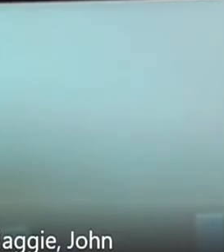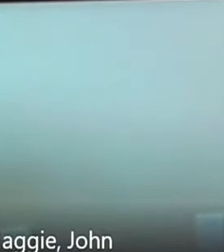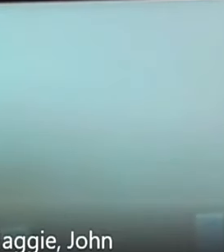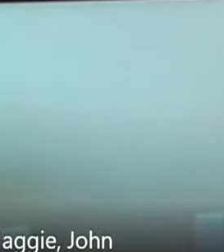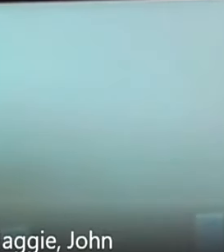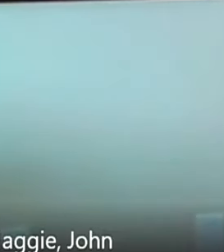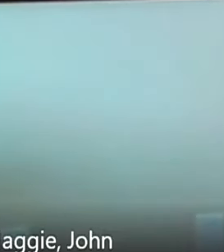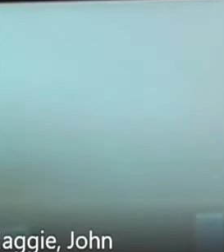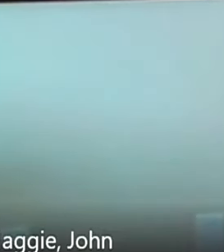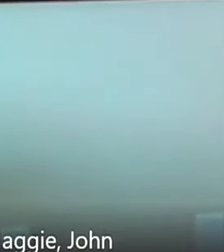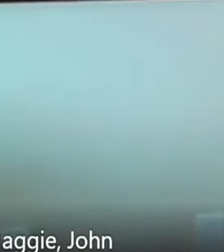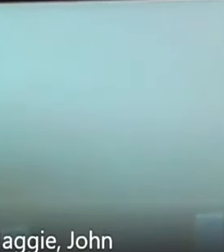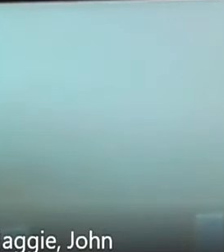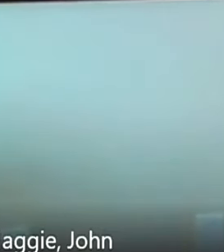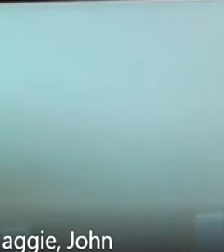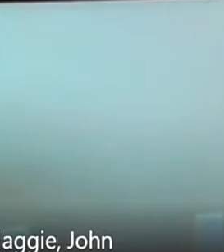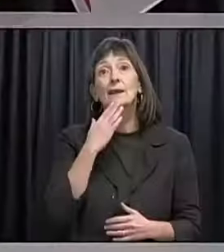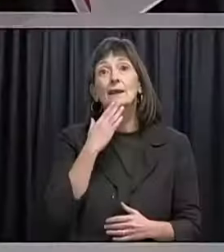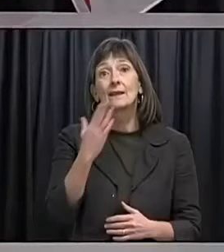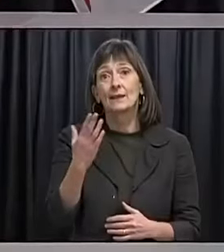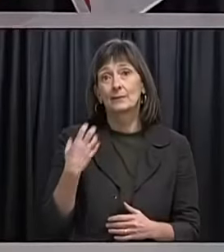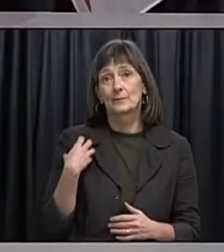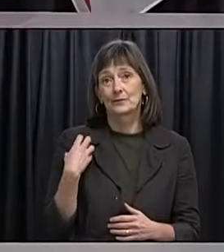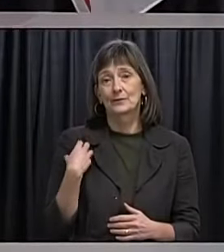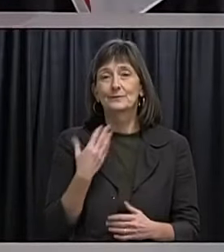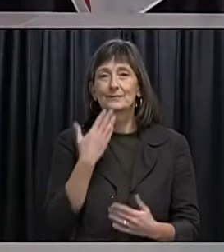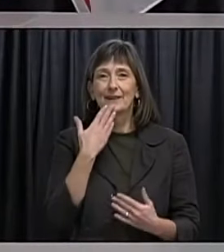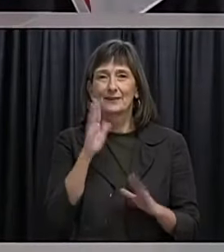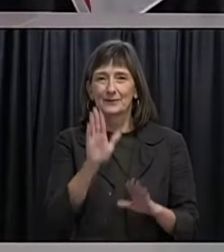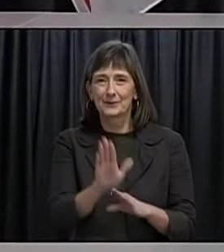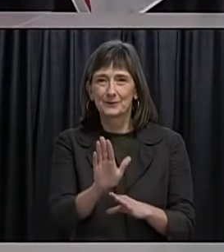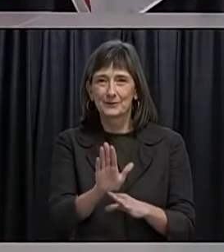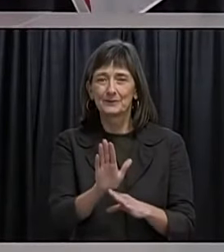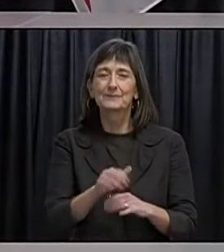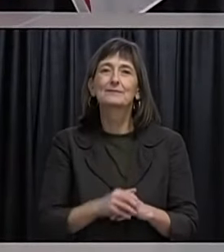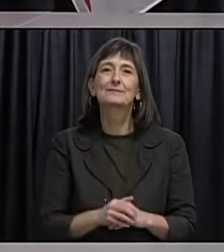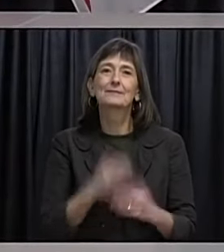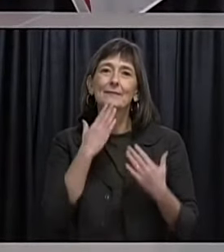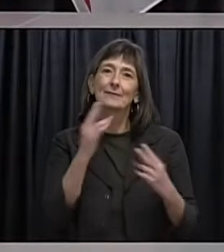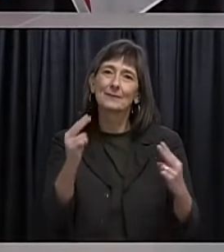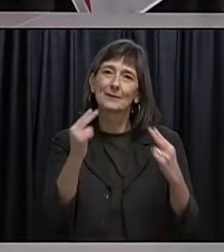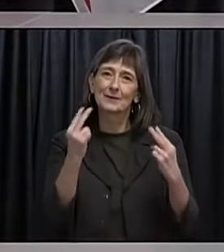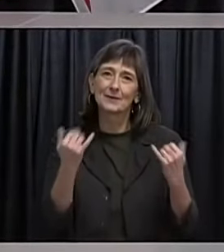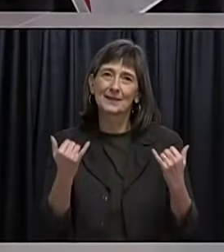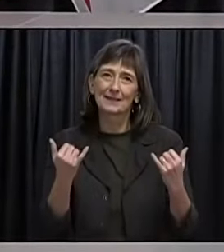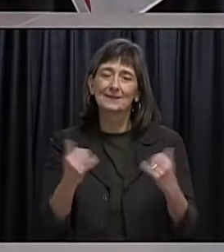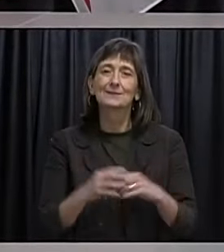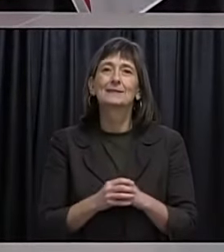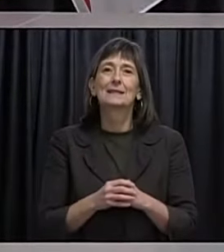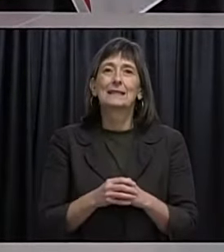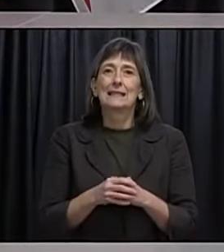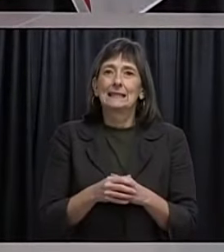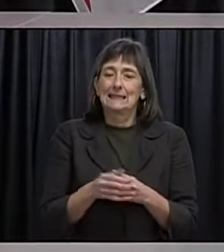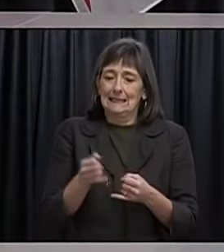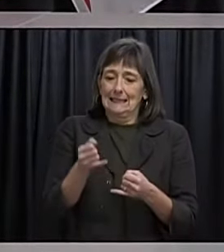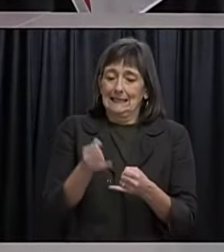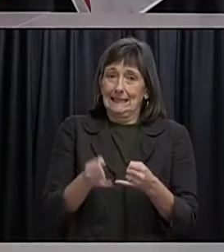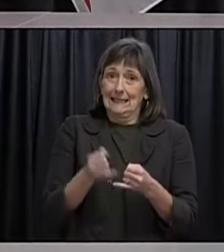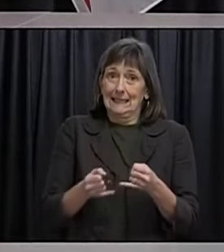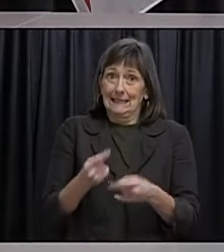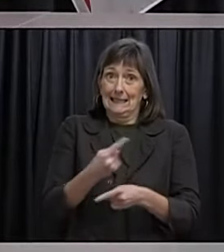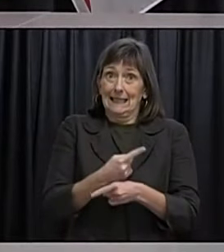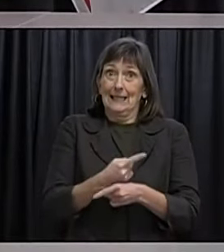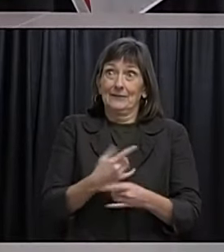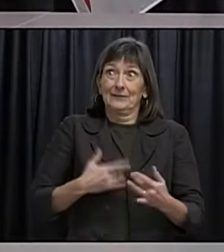Dr. Fitzgerald. Thank you Minister. Good afternoon everyone. Thank you for joining us today at the end of what has been